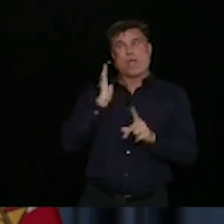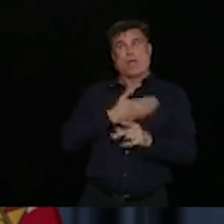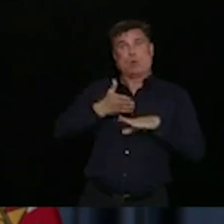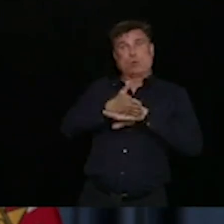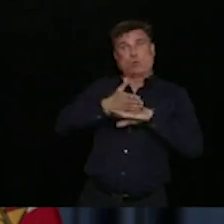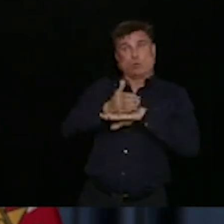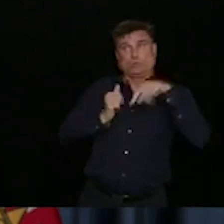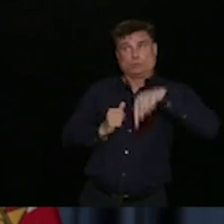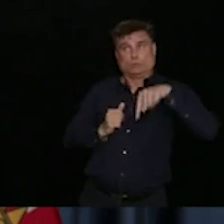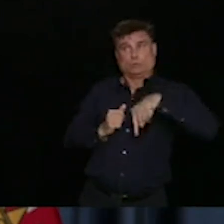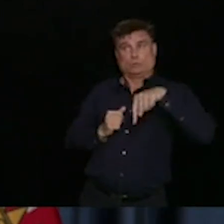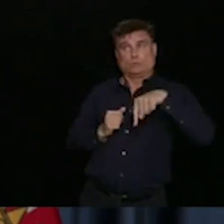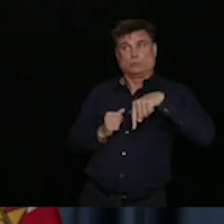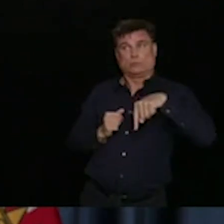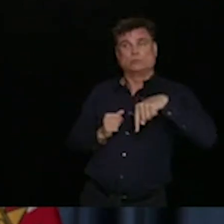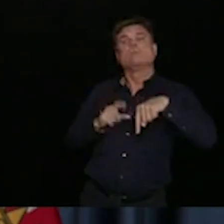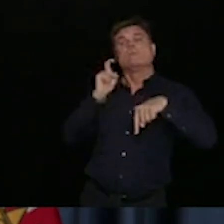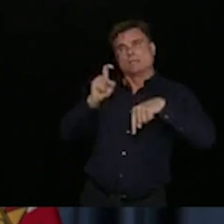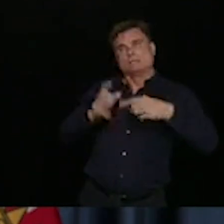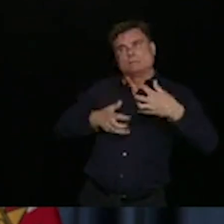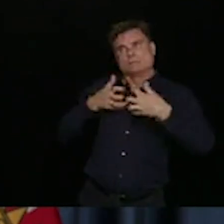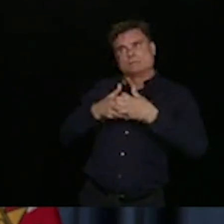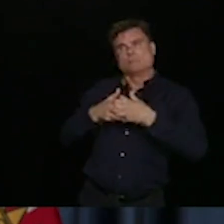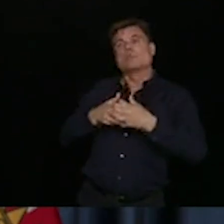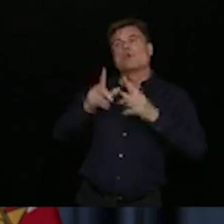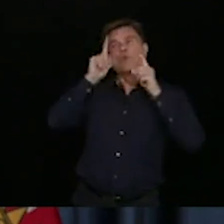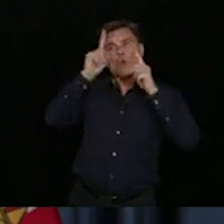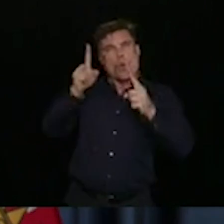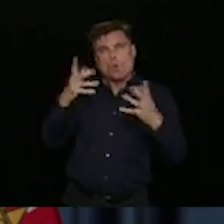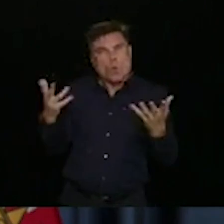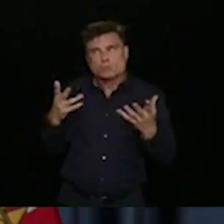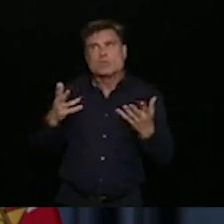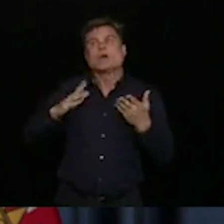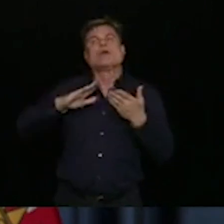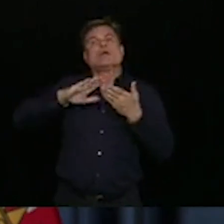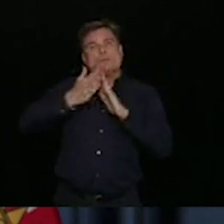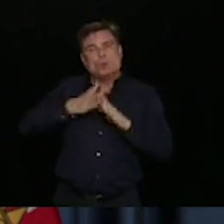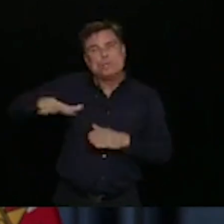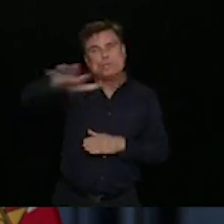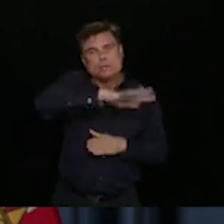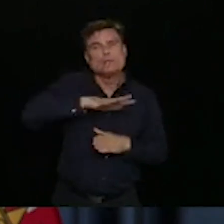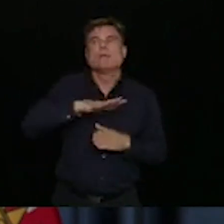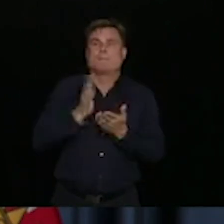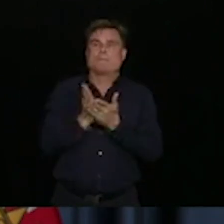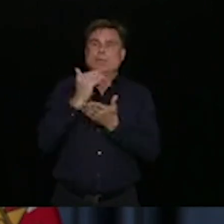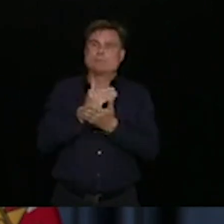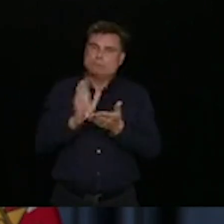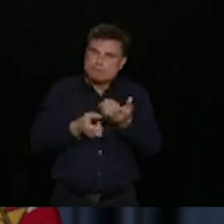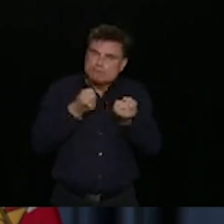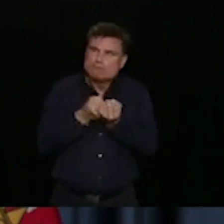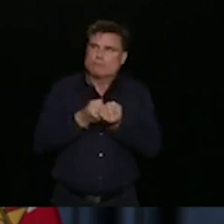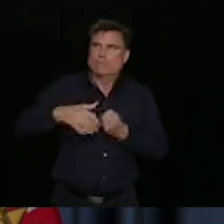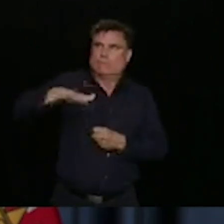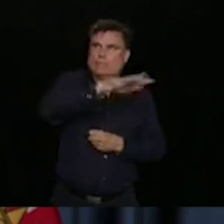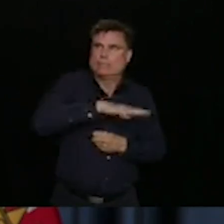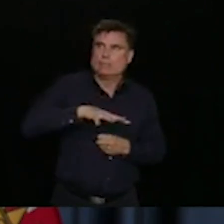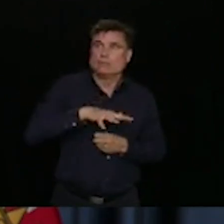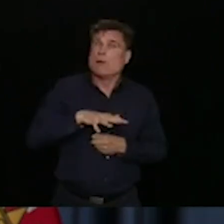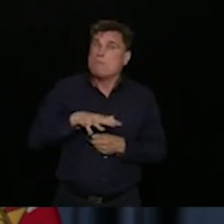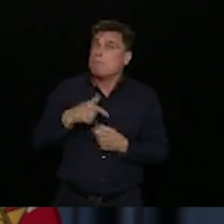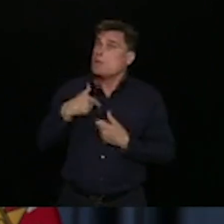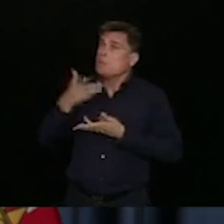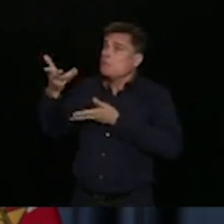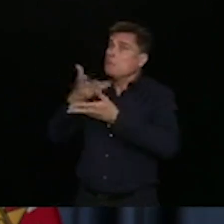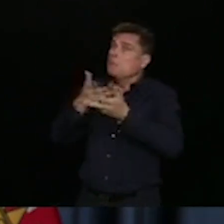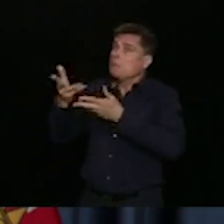ensure that they're meeting the requirements of participation in our economy here. And I have a very good working relationship with the leadership at Can4.